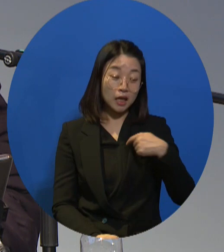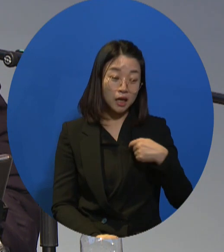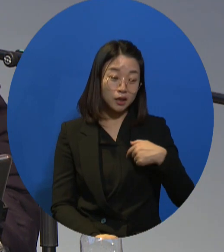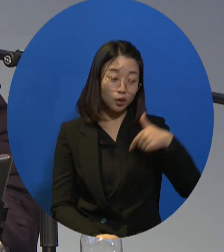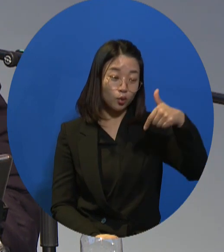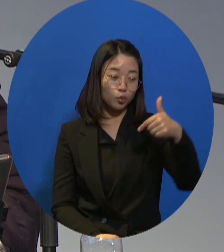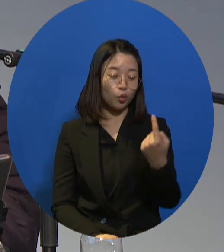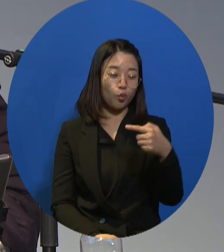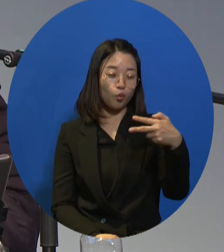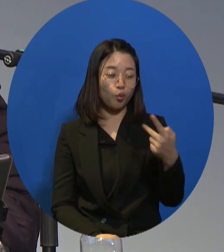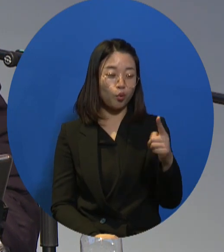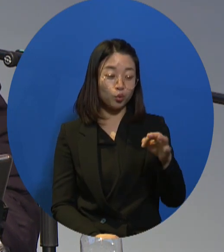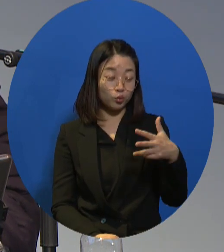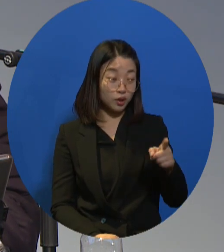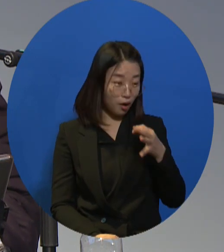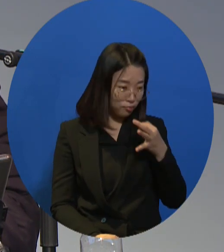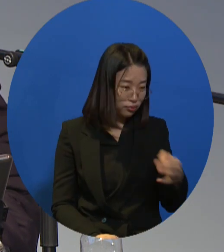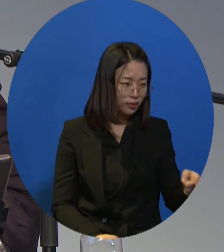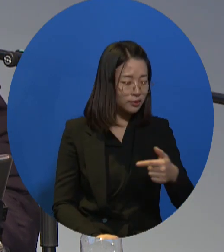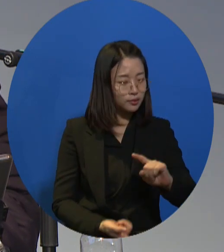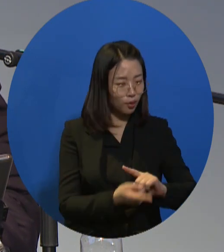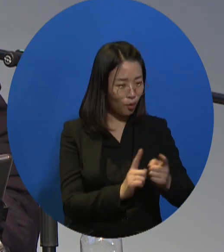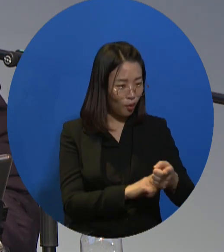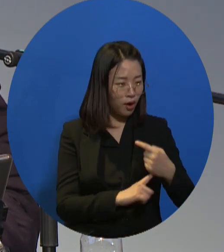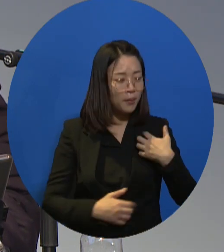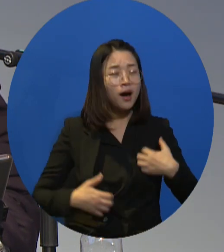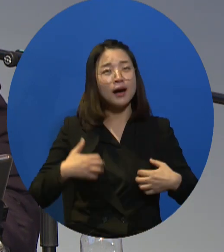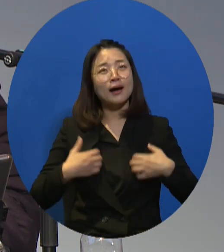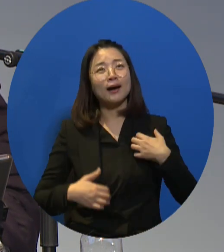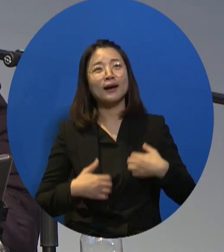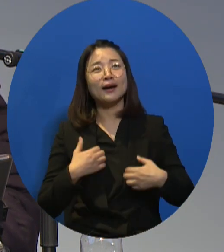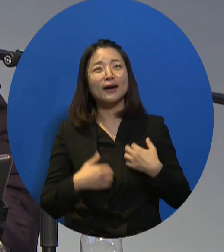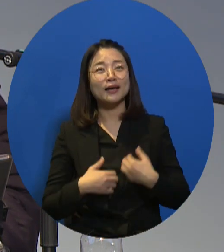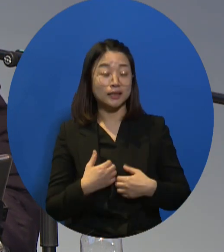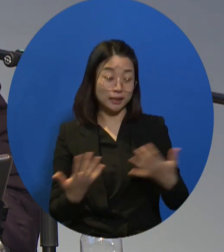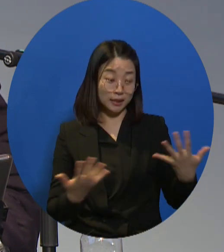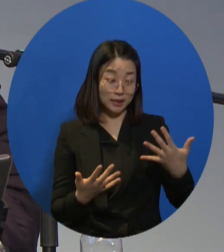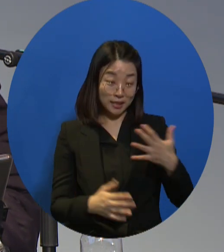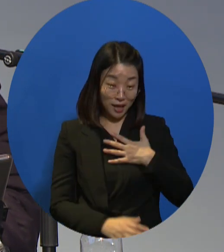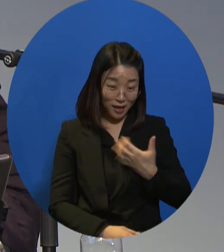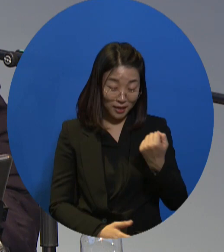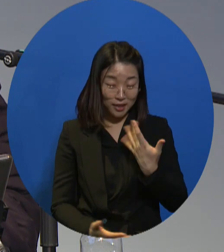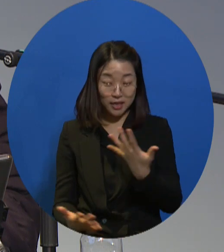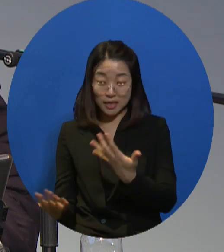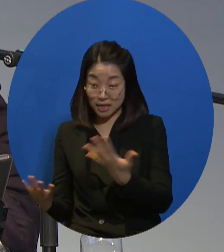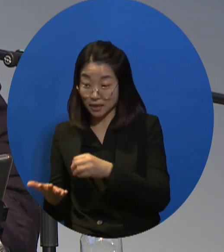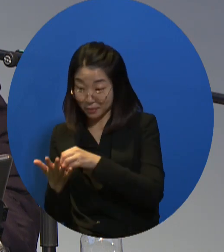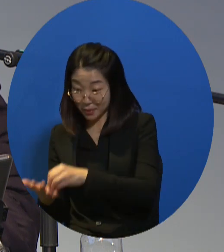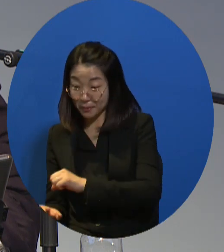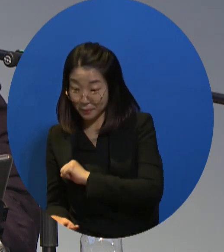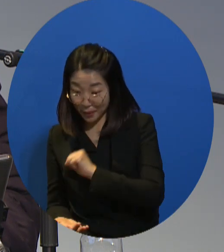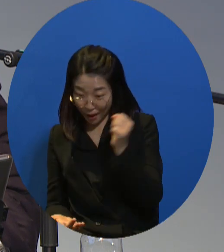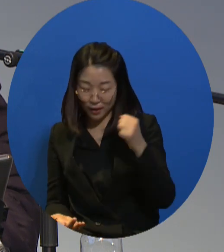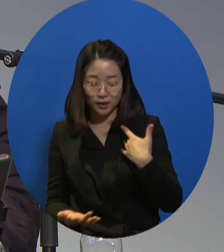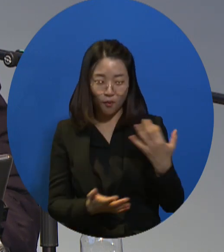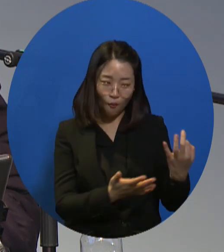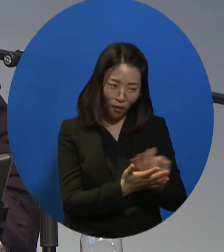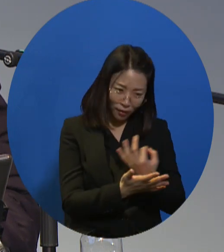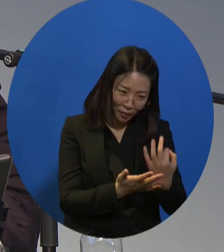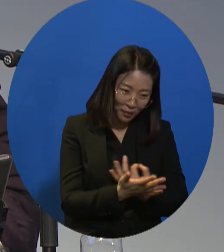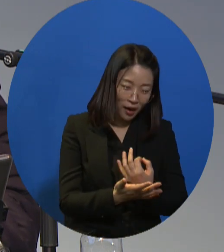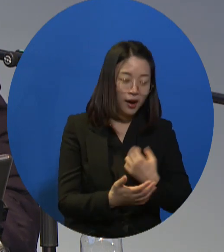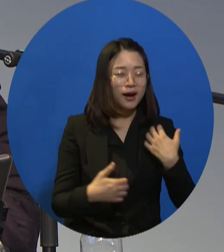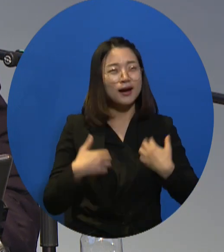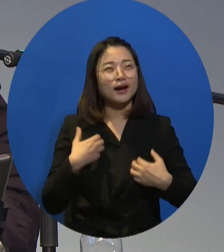laborers. They may not be able to hear or see. They may have some severe disabilities, but they are still legitimate